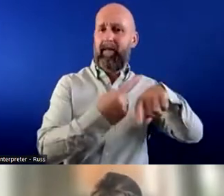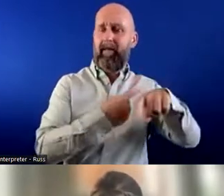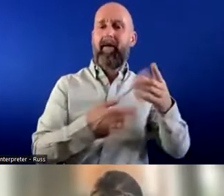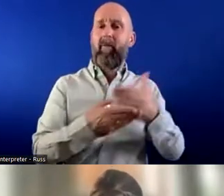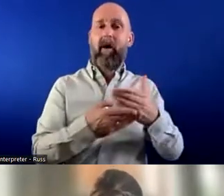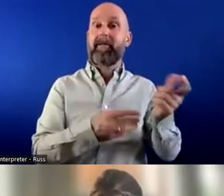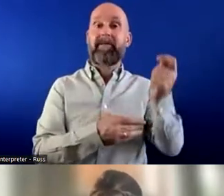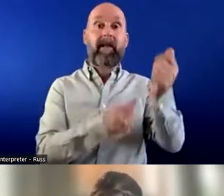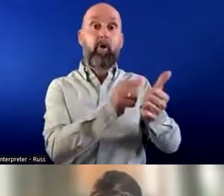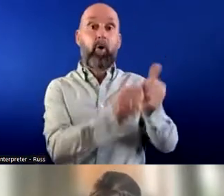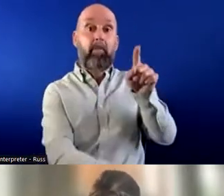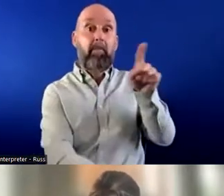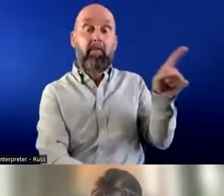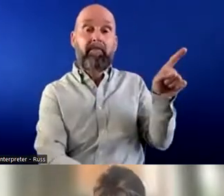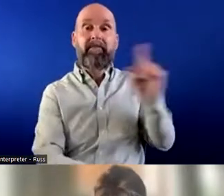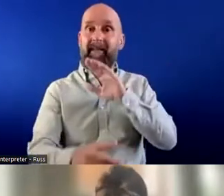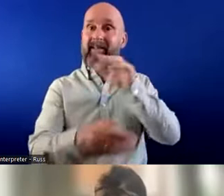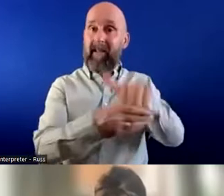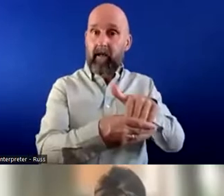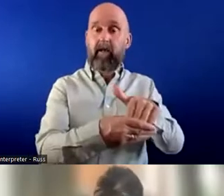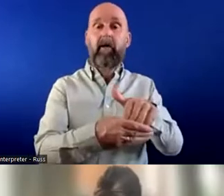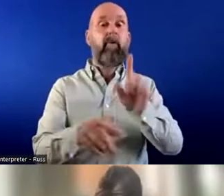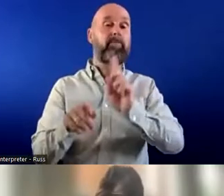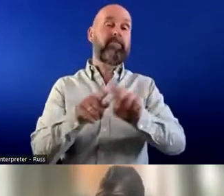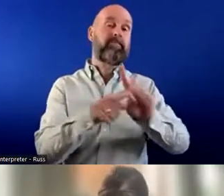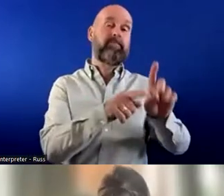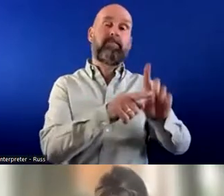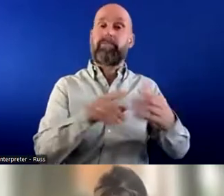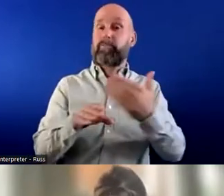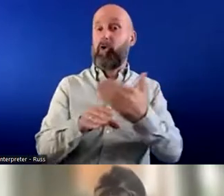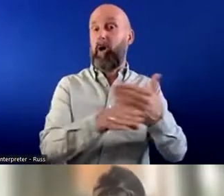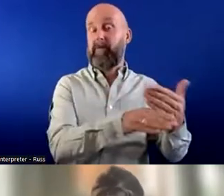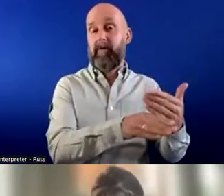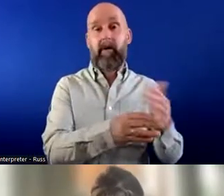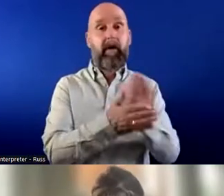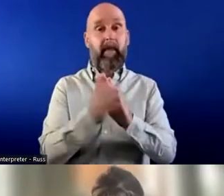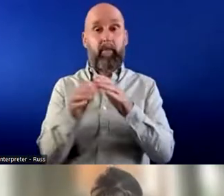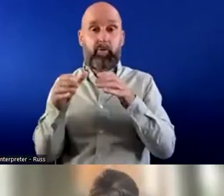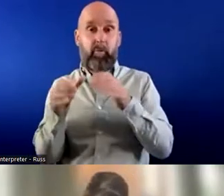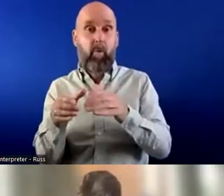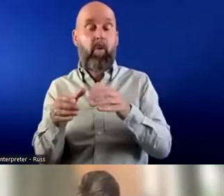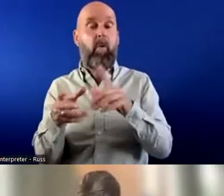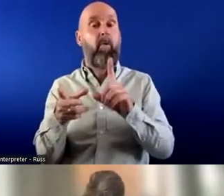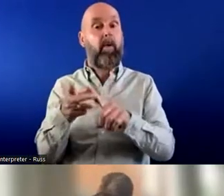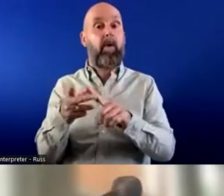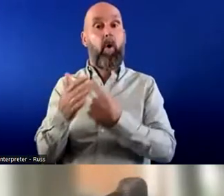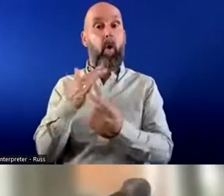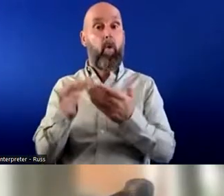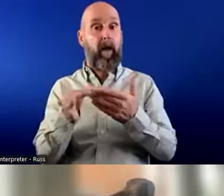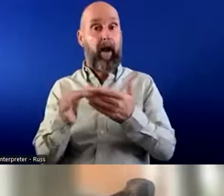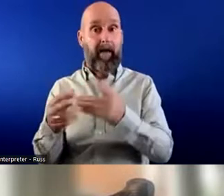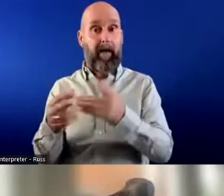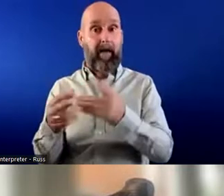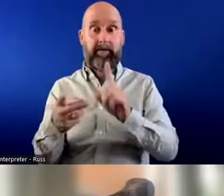successful businesses right across all areas. And that's right from very small owner led businesses right up to big